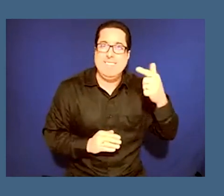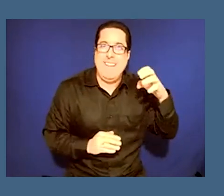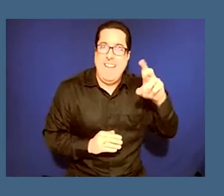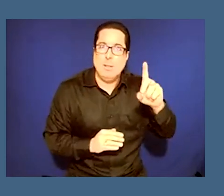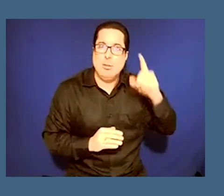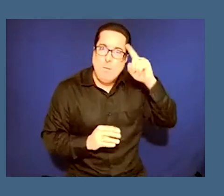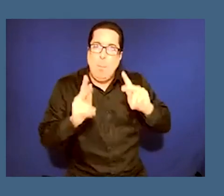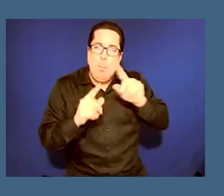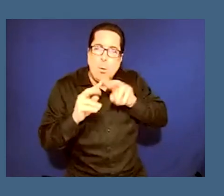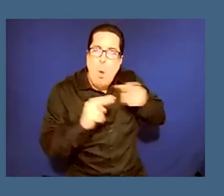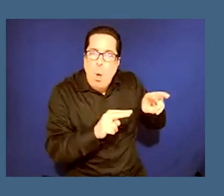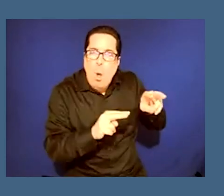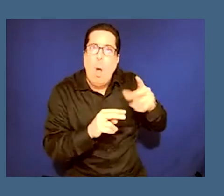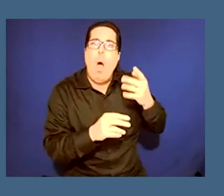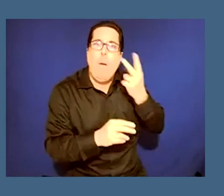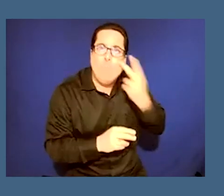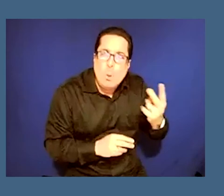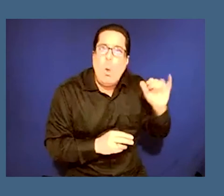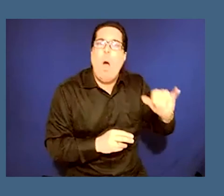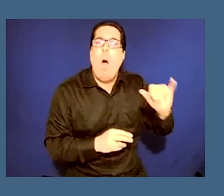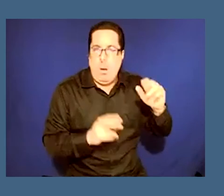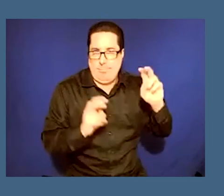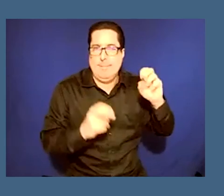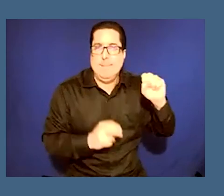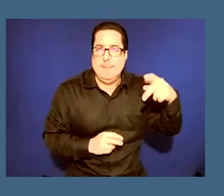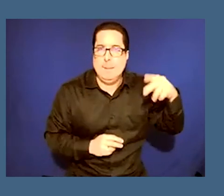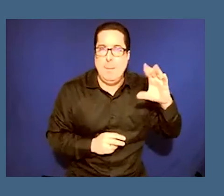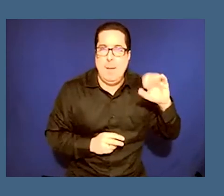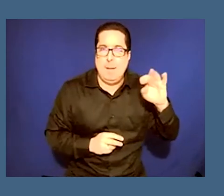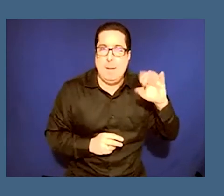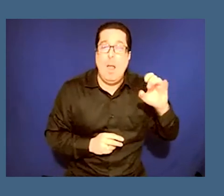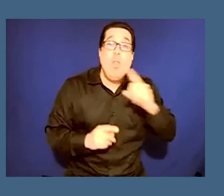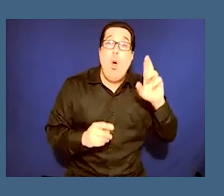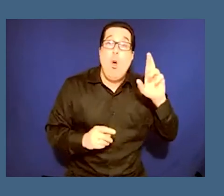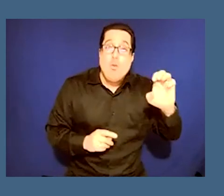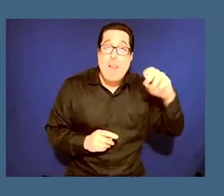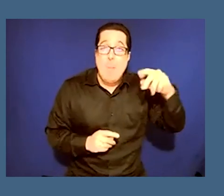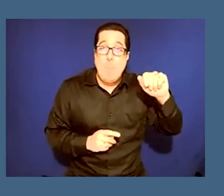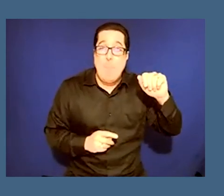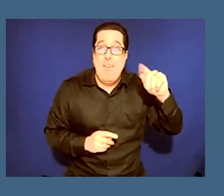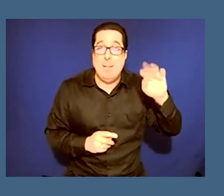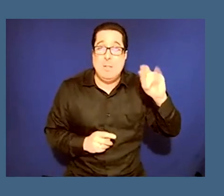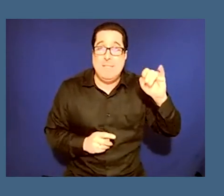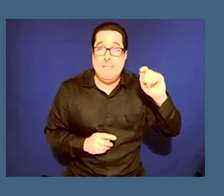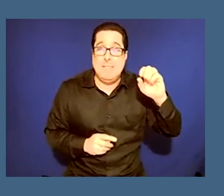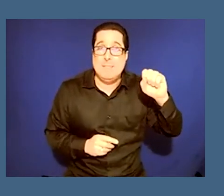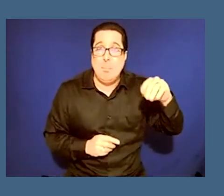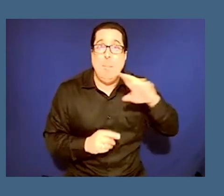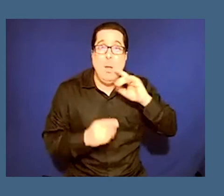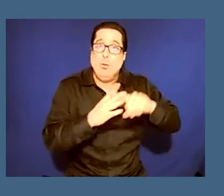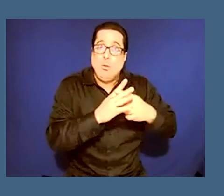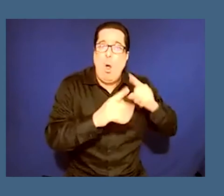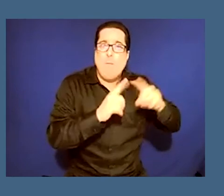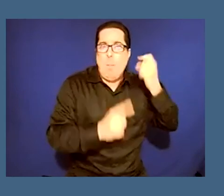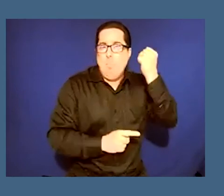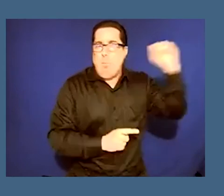people uh to go and view and the repatriation process started through a series of protests actually